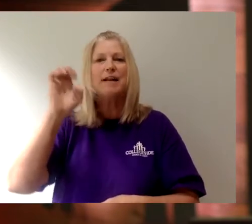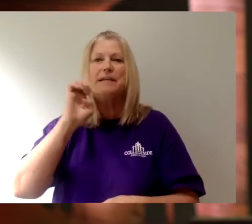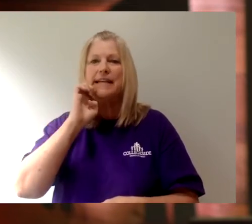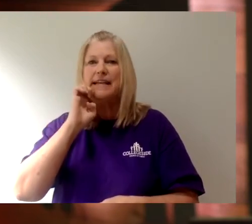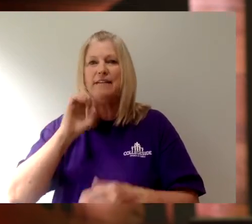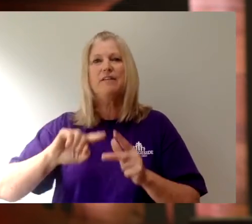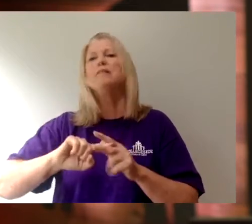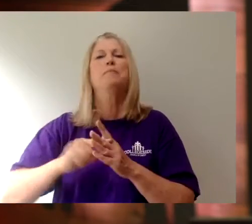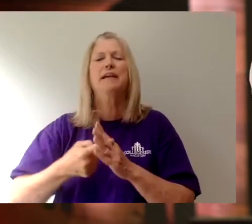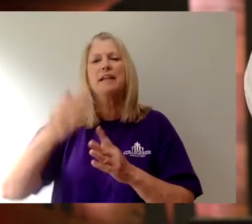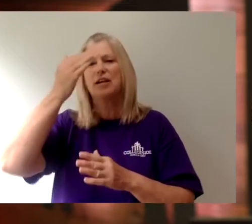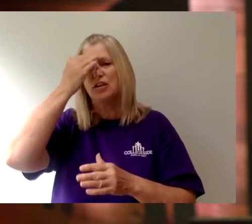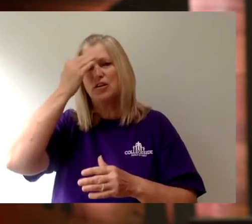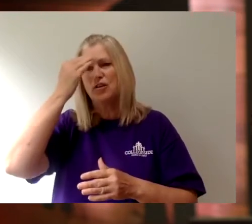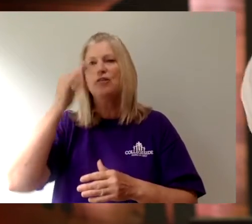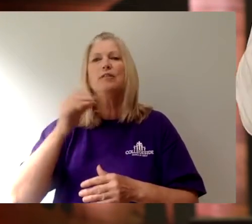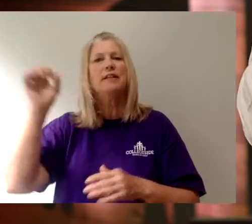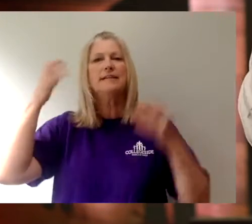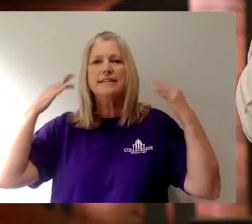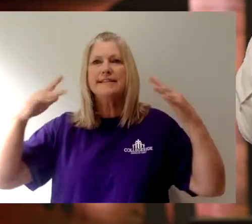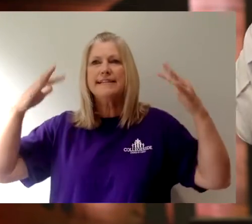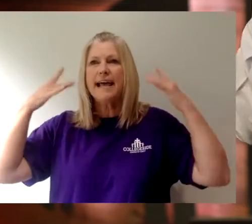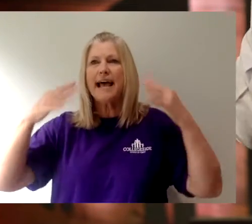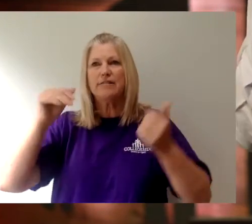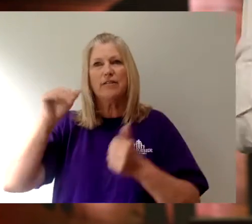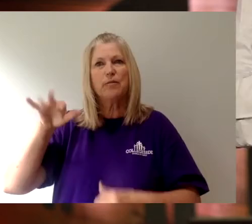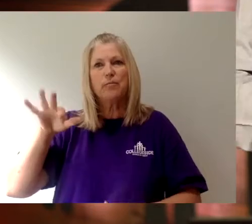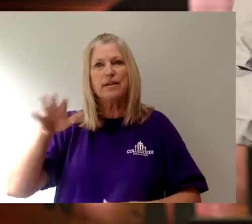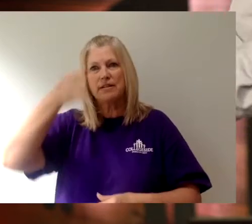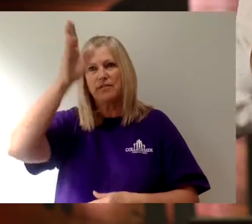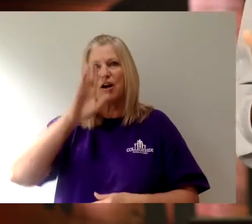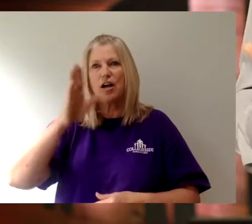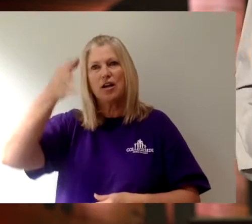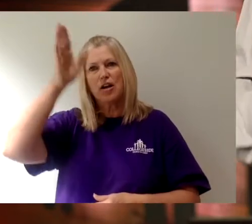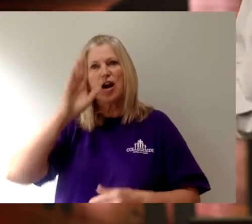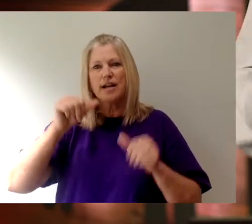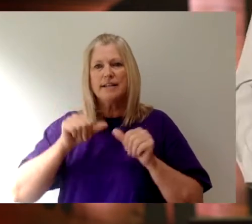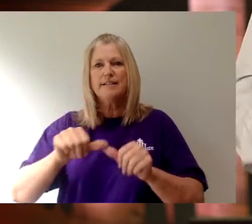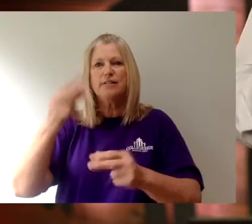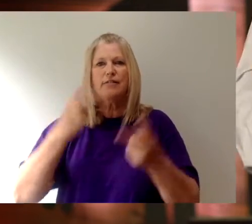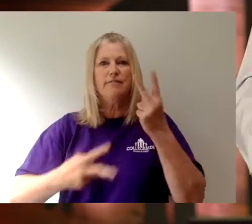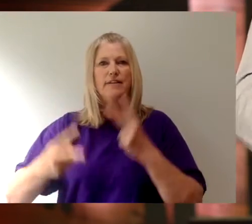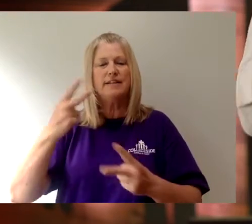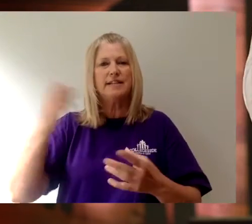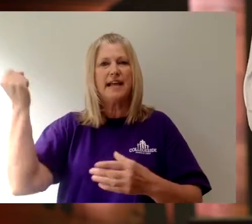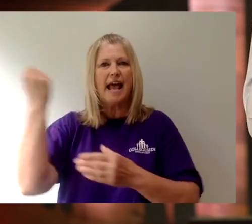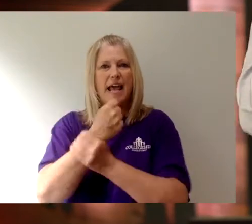Adam and Eve at the very beginning knew the sound of the presence of God. God continually visited